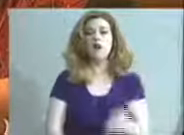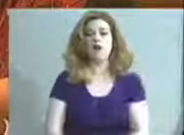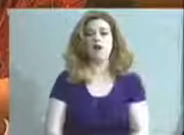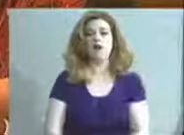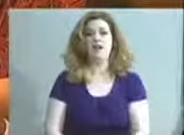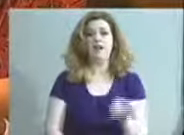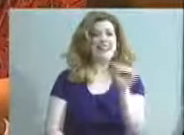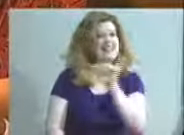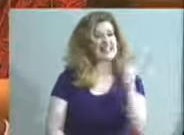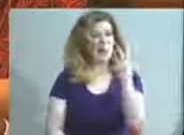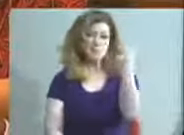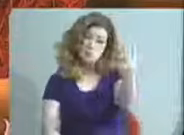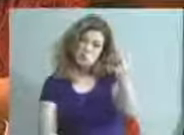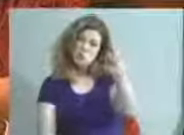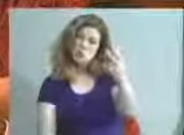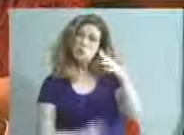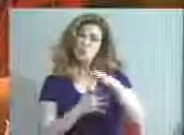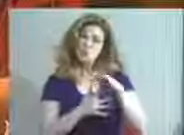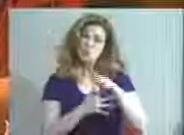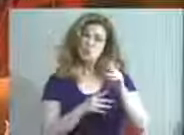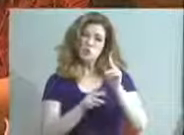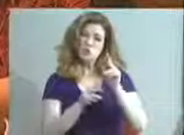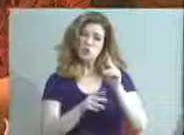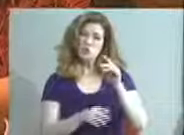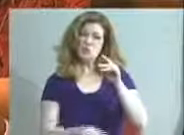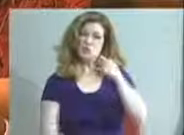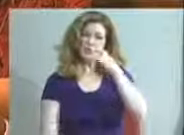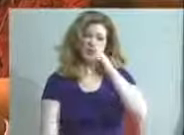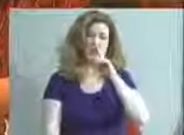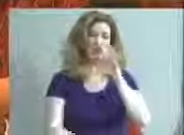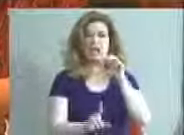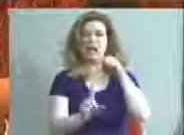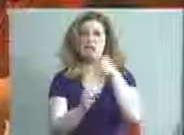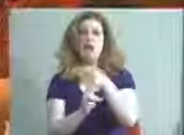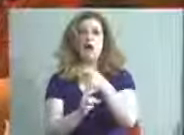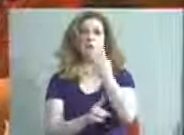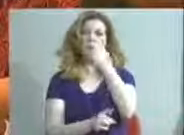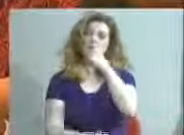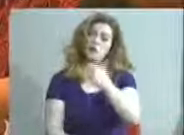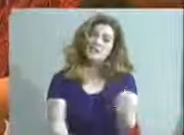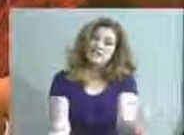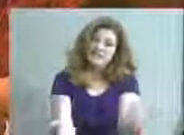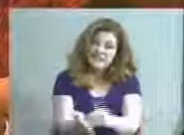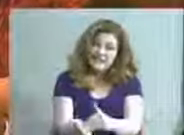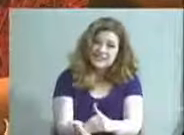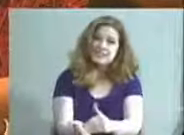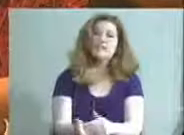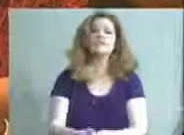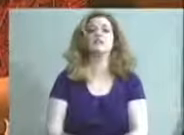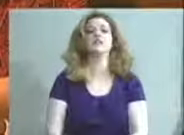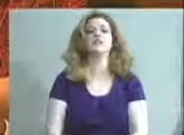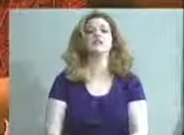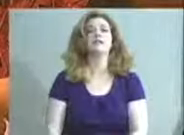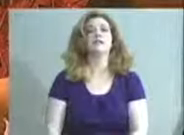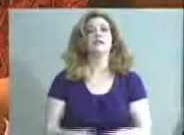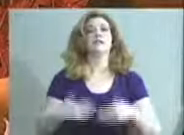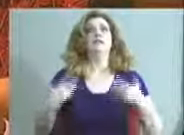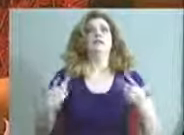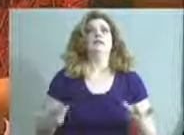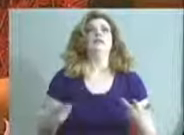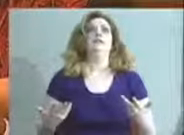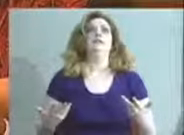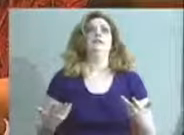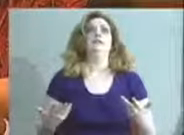the same two juniors attacked one of the girls again. And I